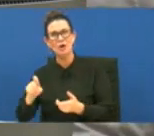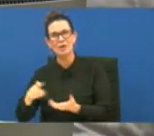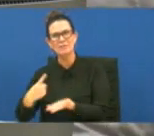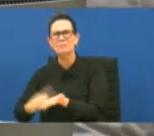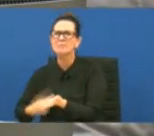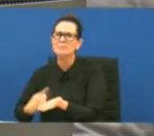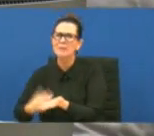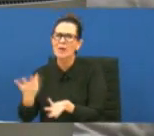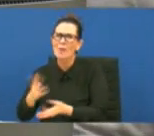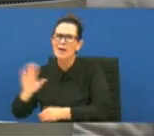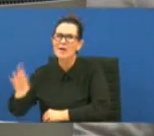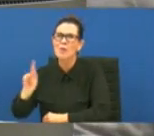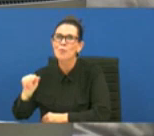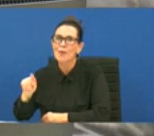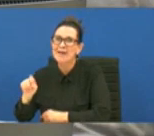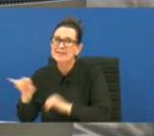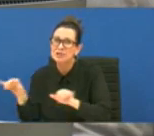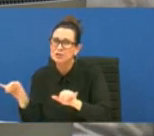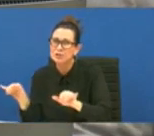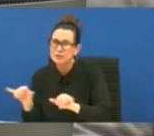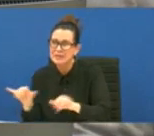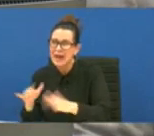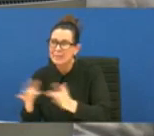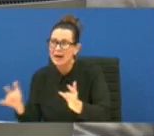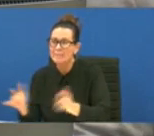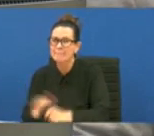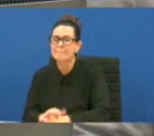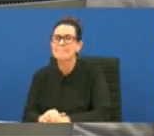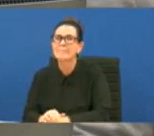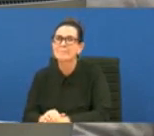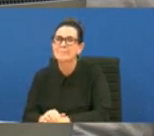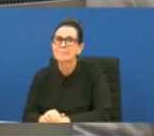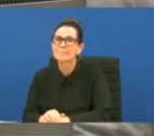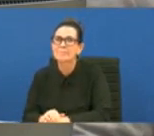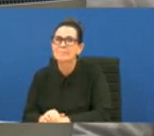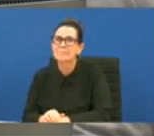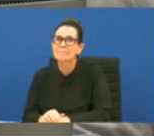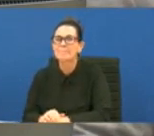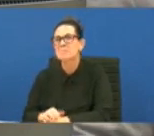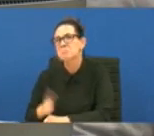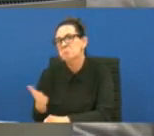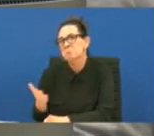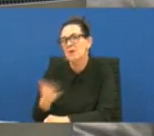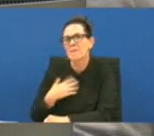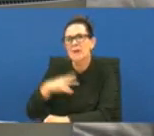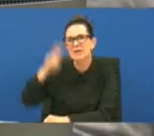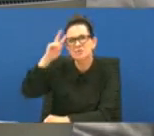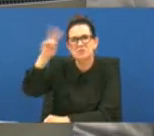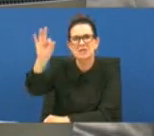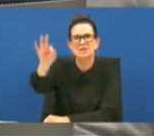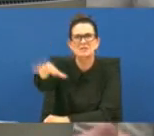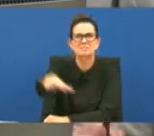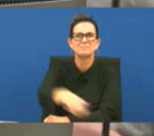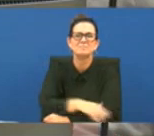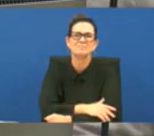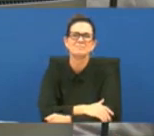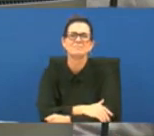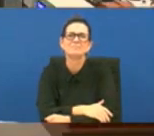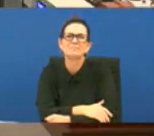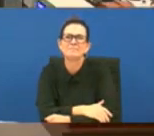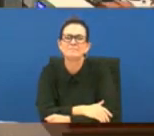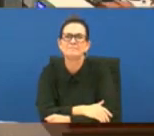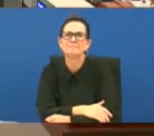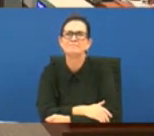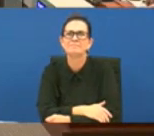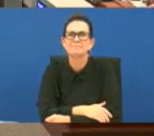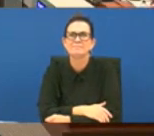them what the rates were just my two cents thank you again i had a council member